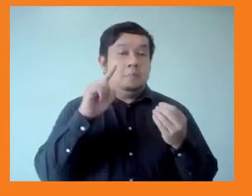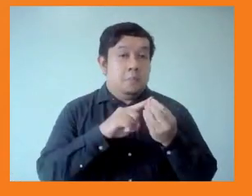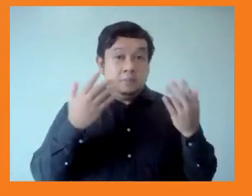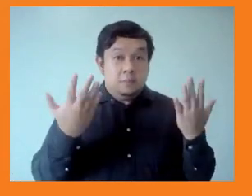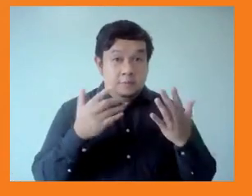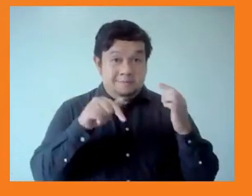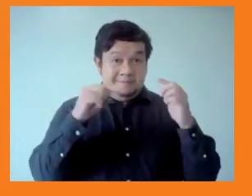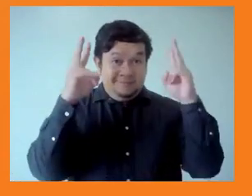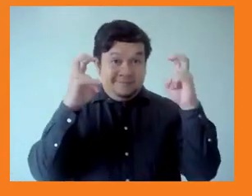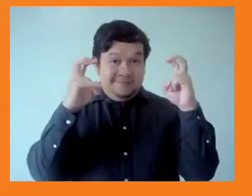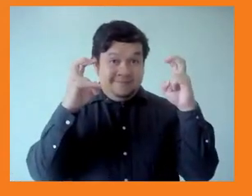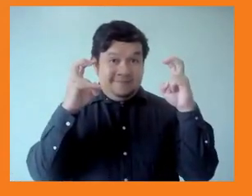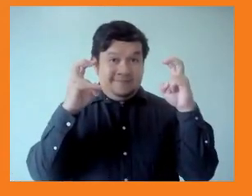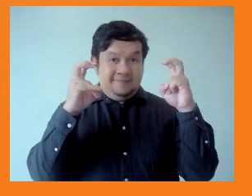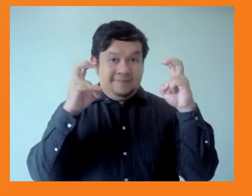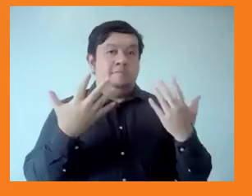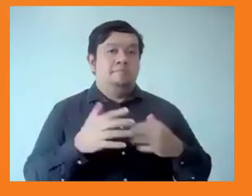focusing on inequity in particular?